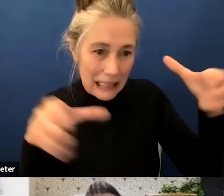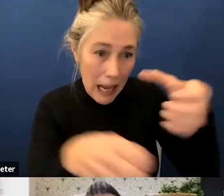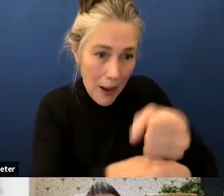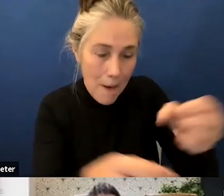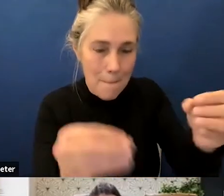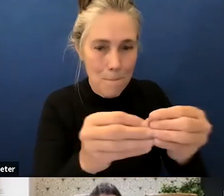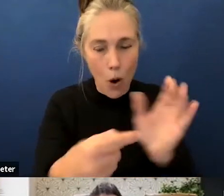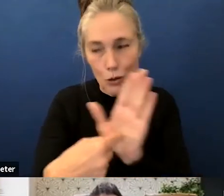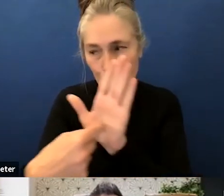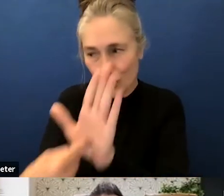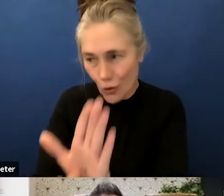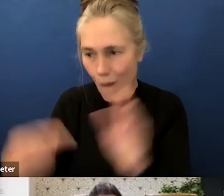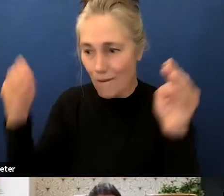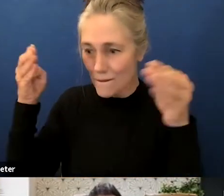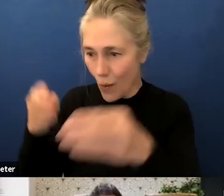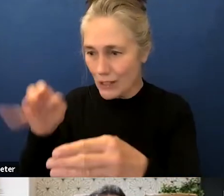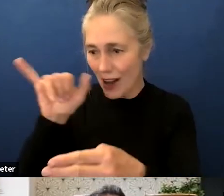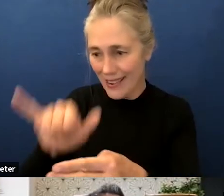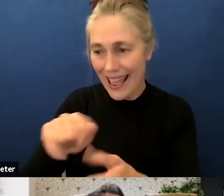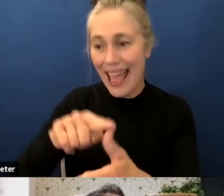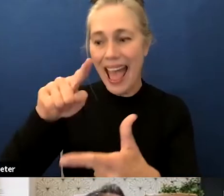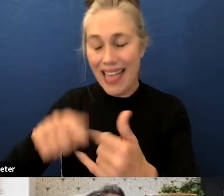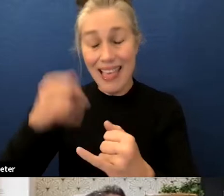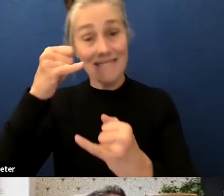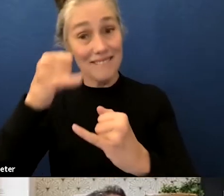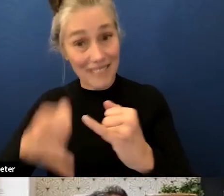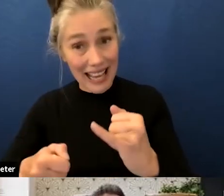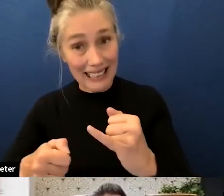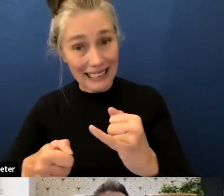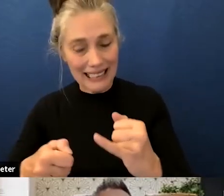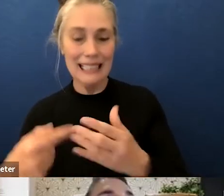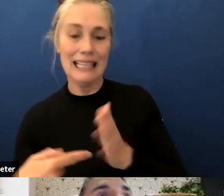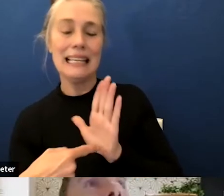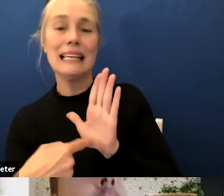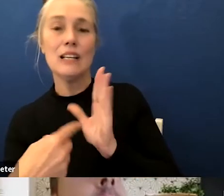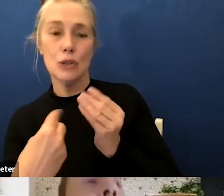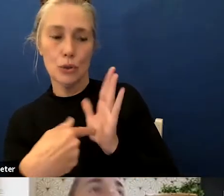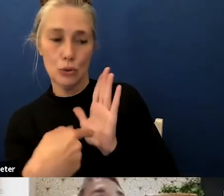that hopefully you guys can make the decision on uh next slide please